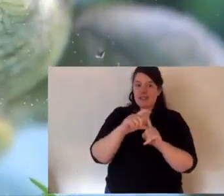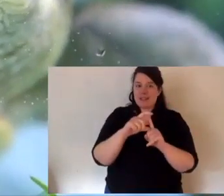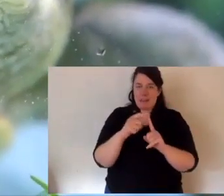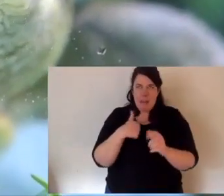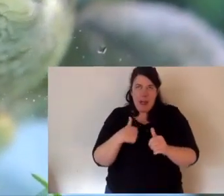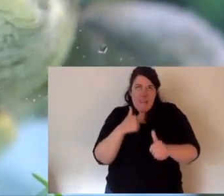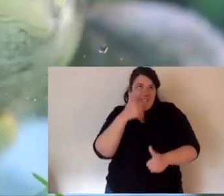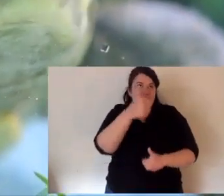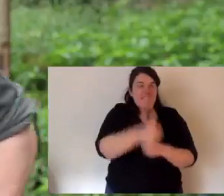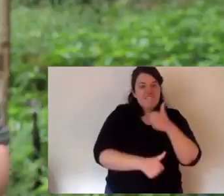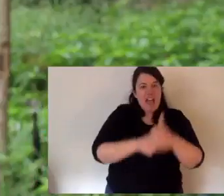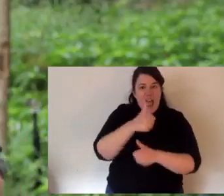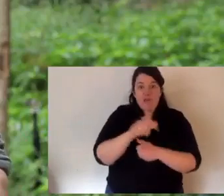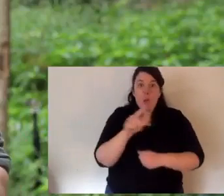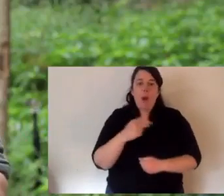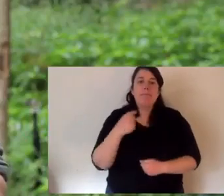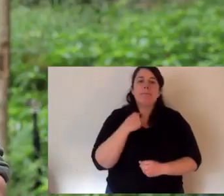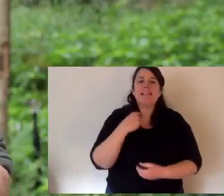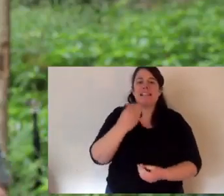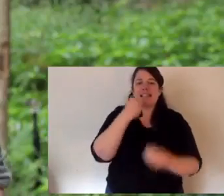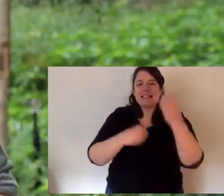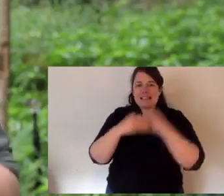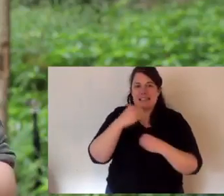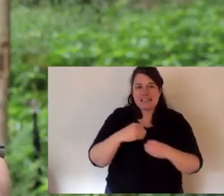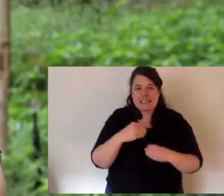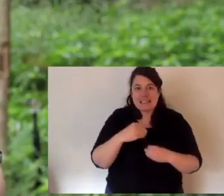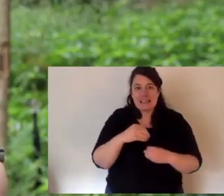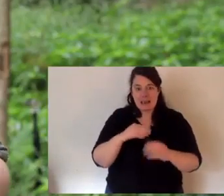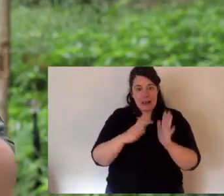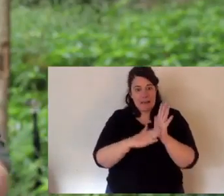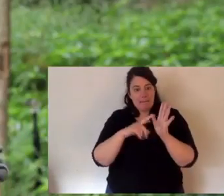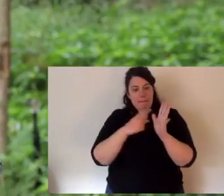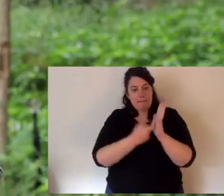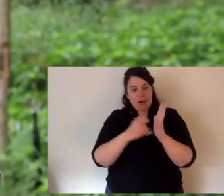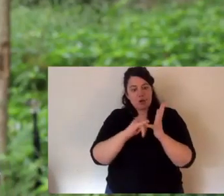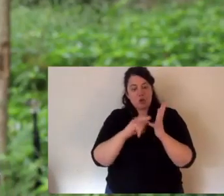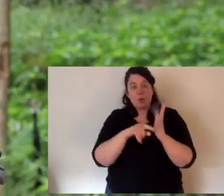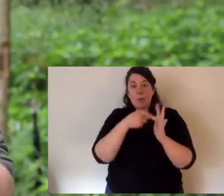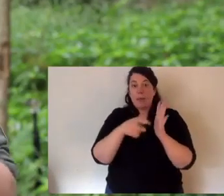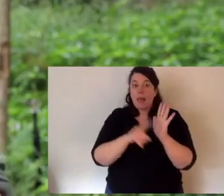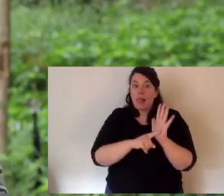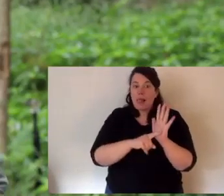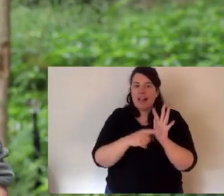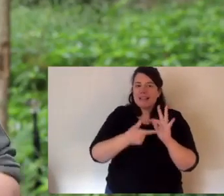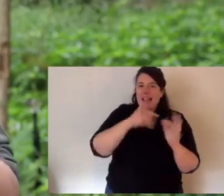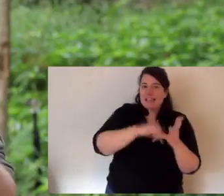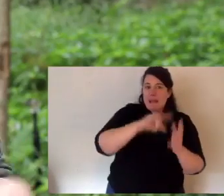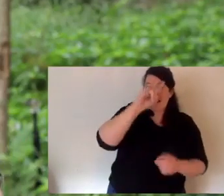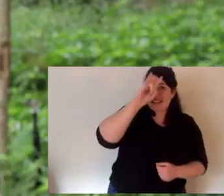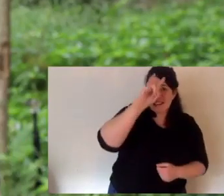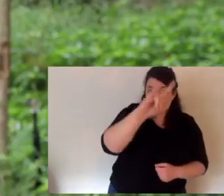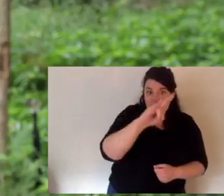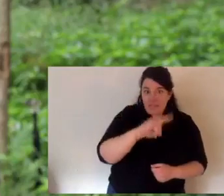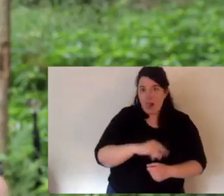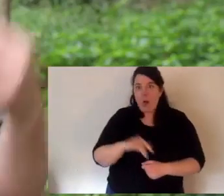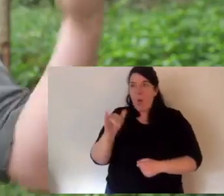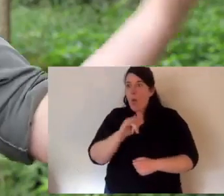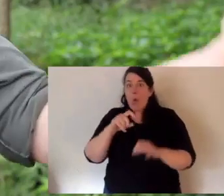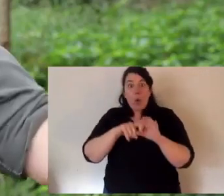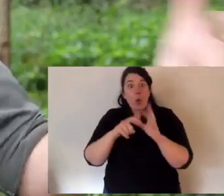Hunter River Turtle project. I love Daziurids. And Daziurids are carnivorous marsupials,